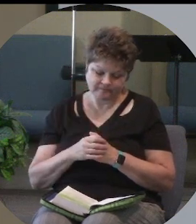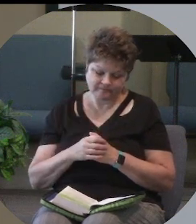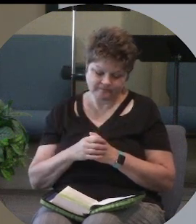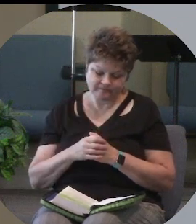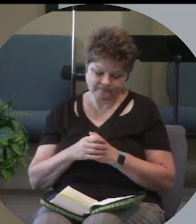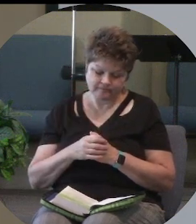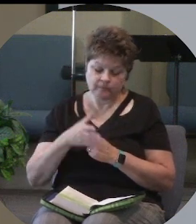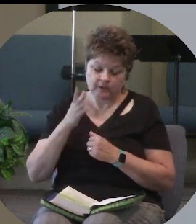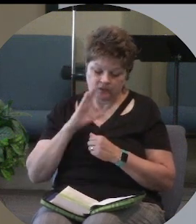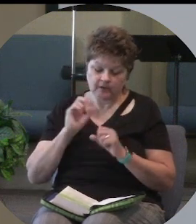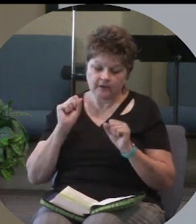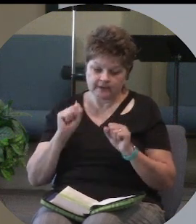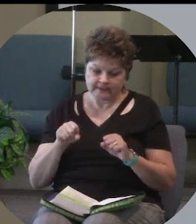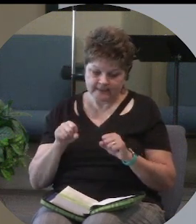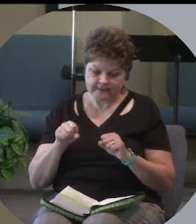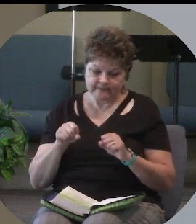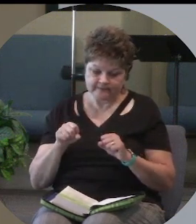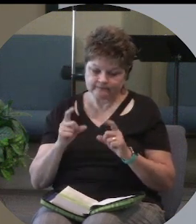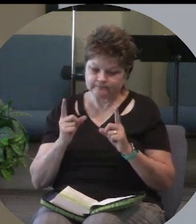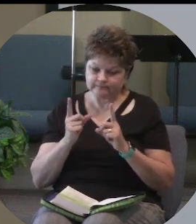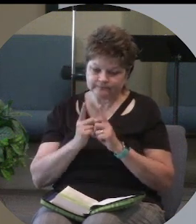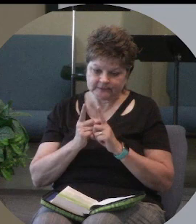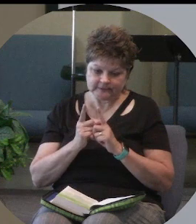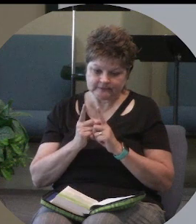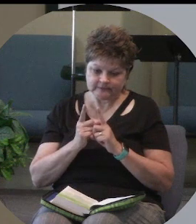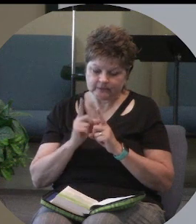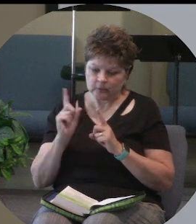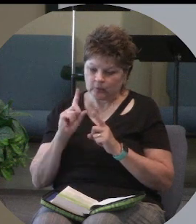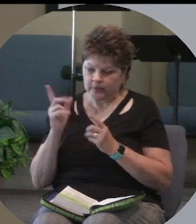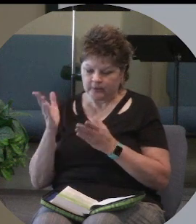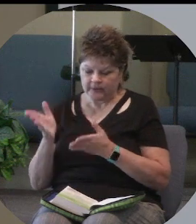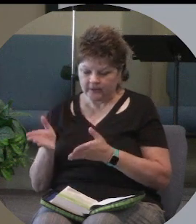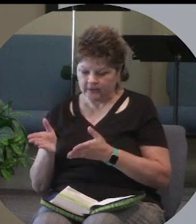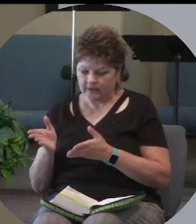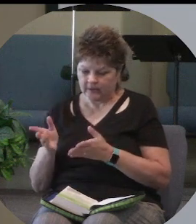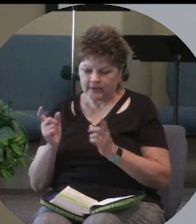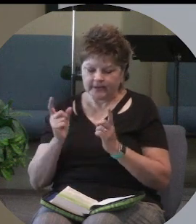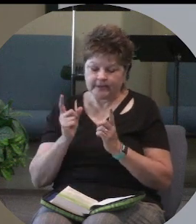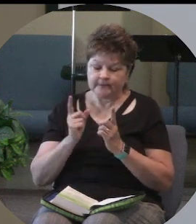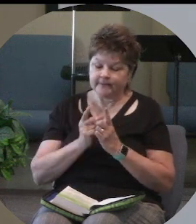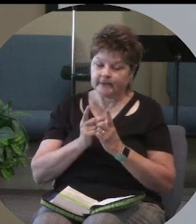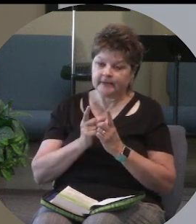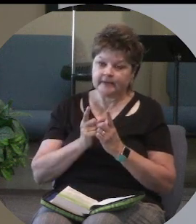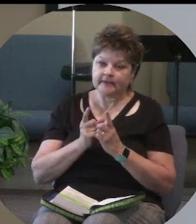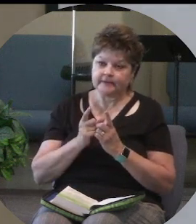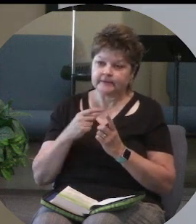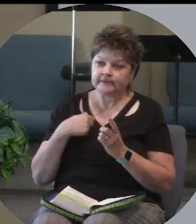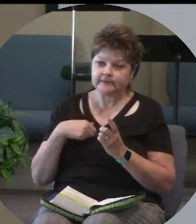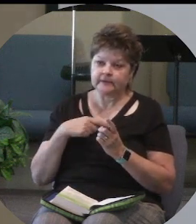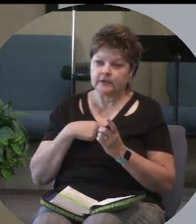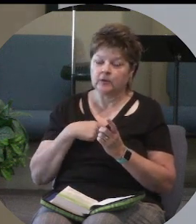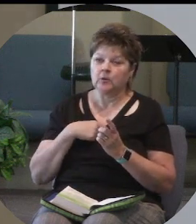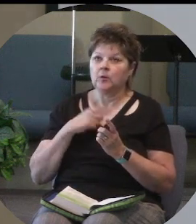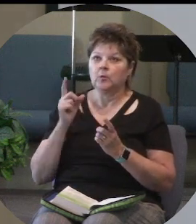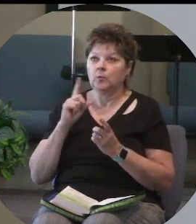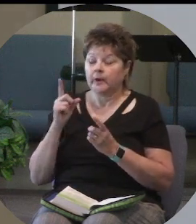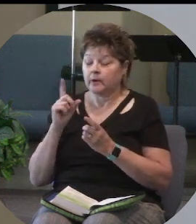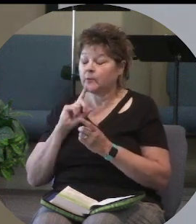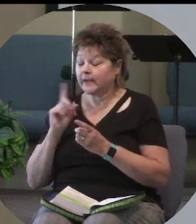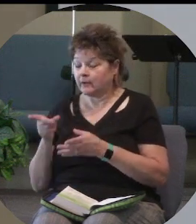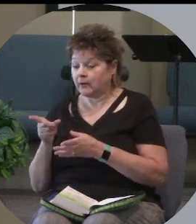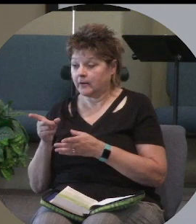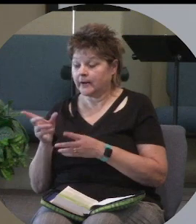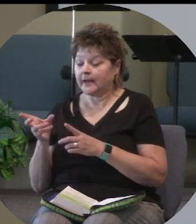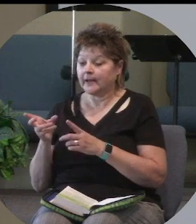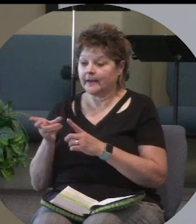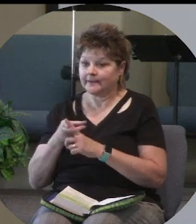God can meet us where we are it can meet us where well where we are and he can take us